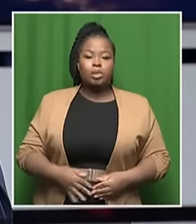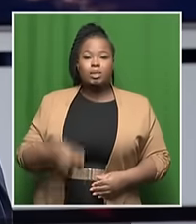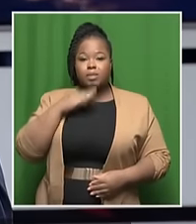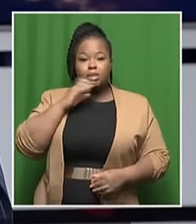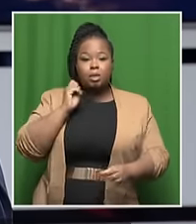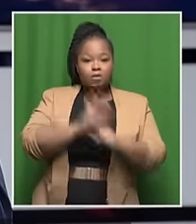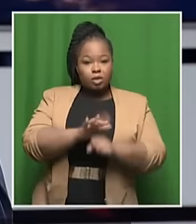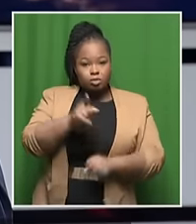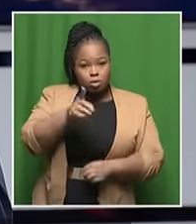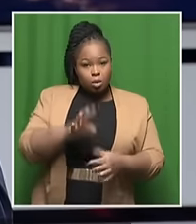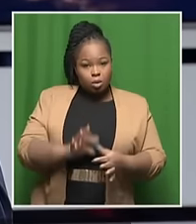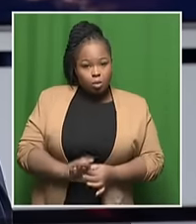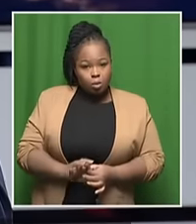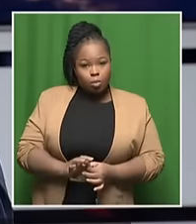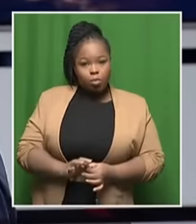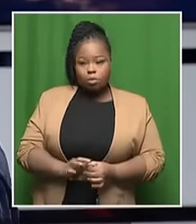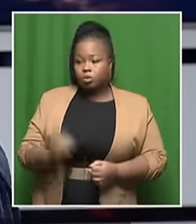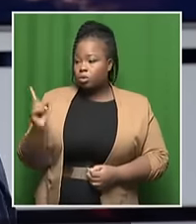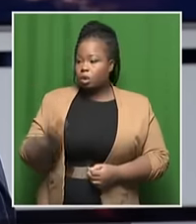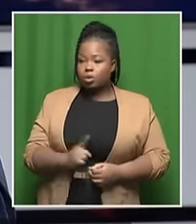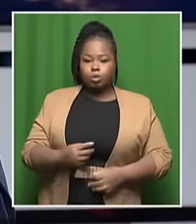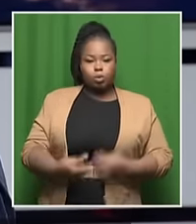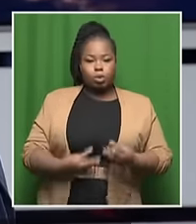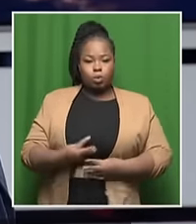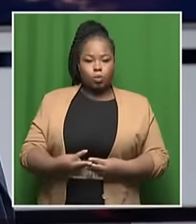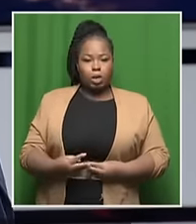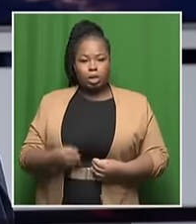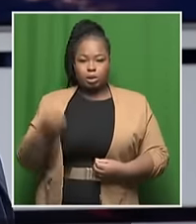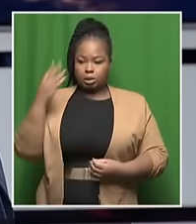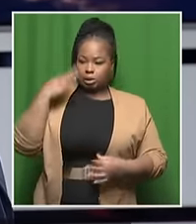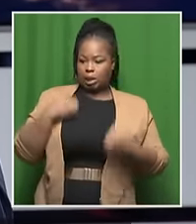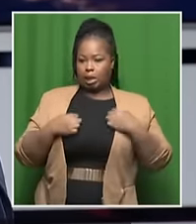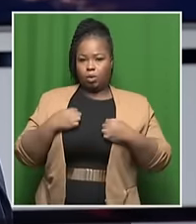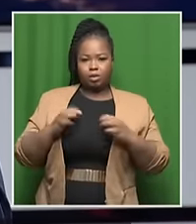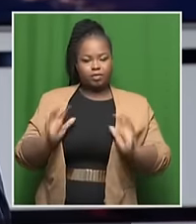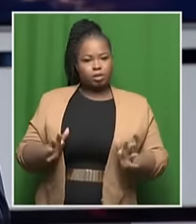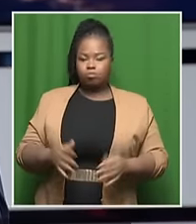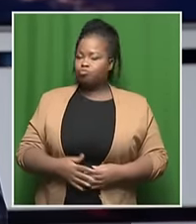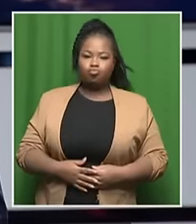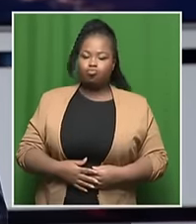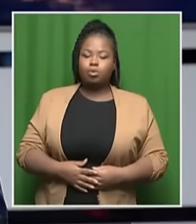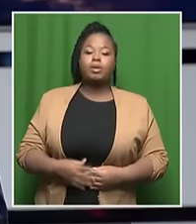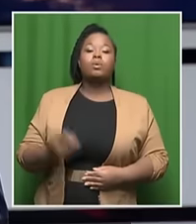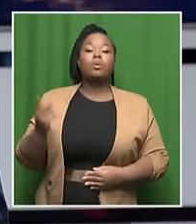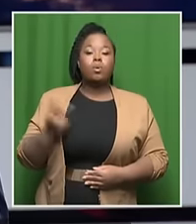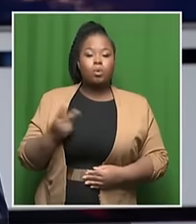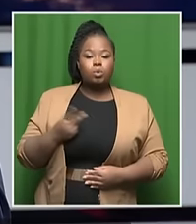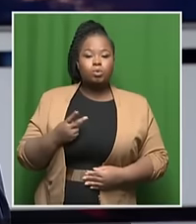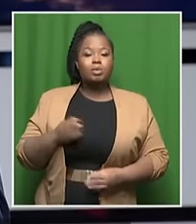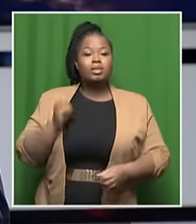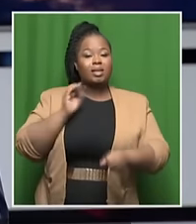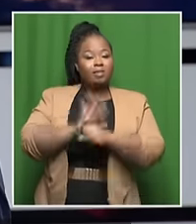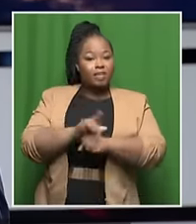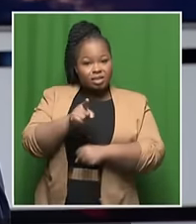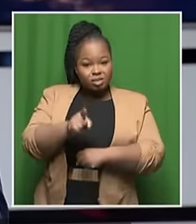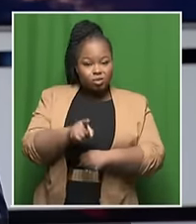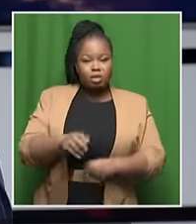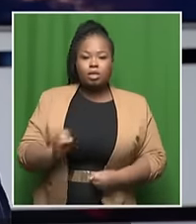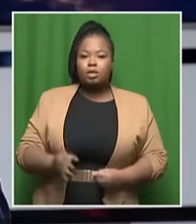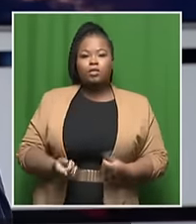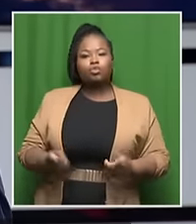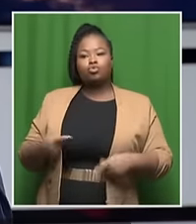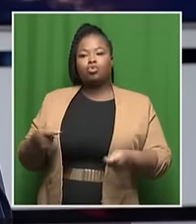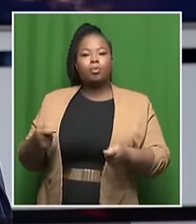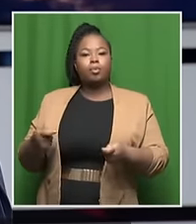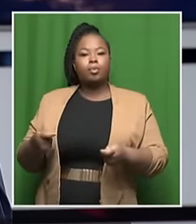at home and your ability to show up at work nicely showered. It also eventually affects your ability to show up at work